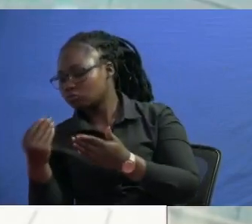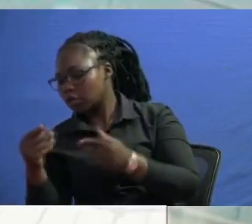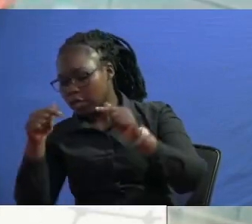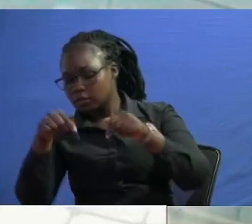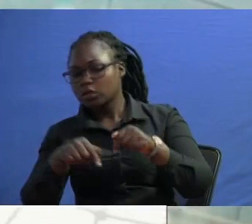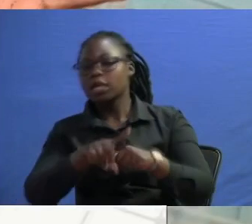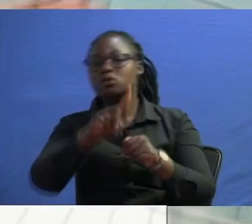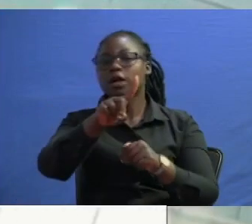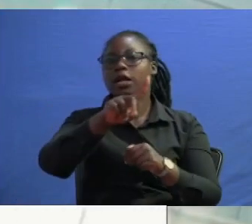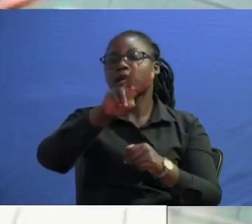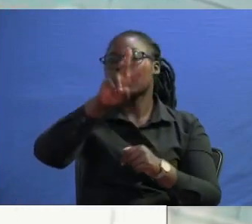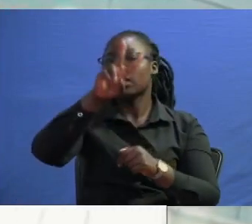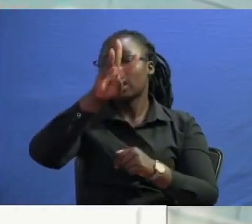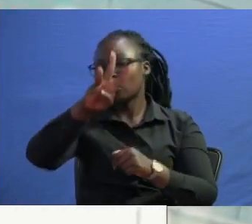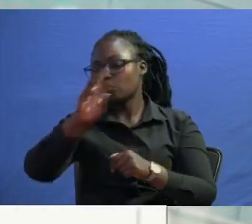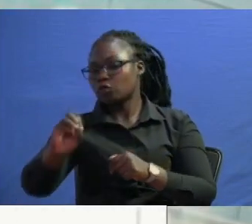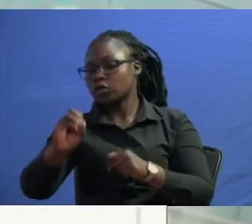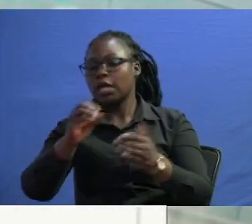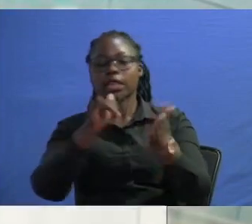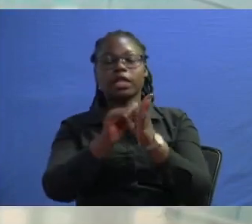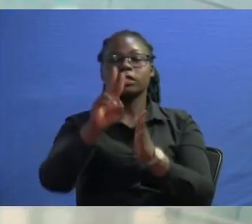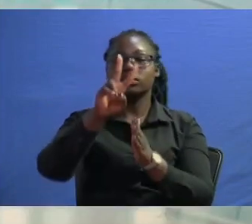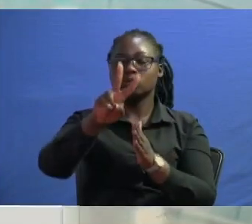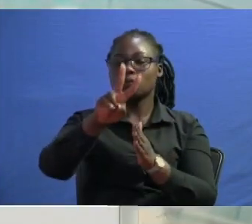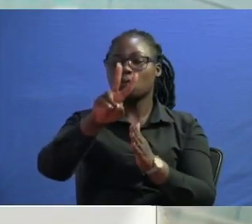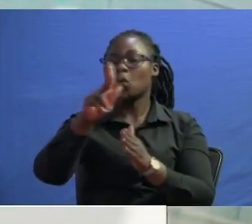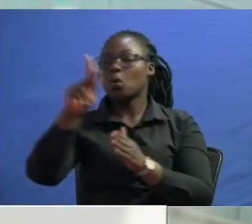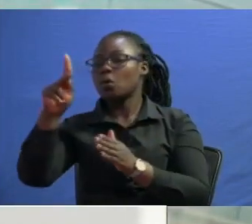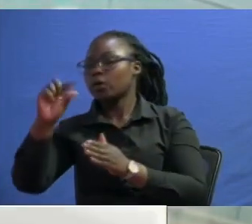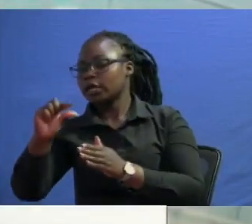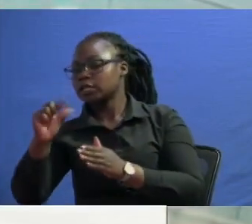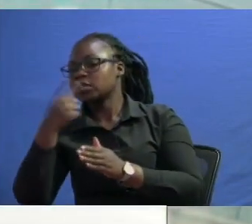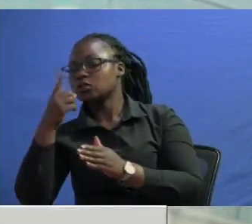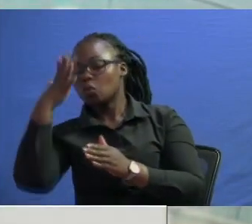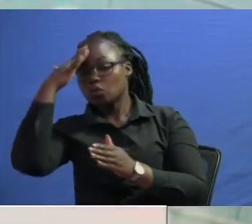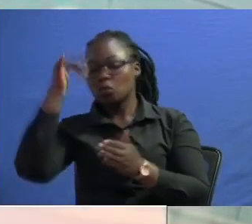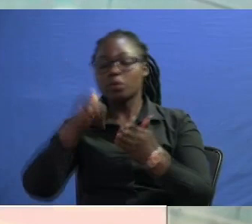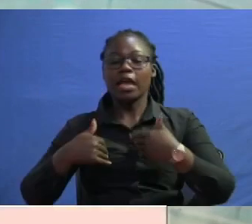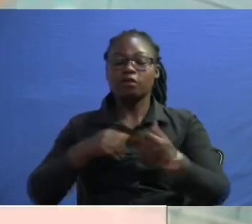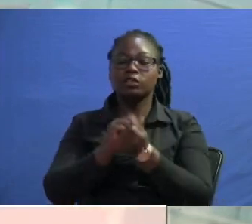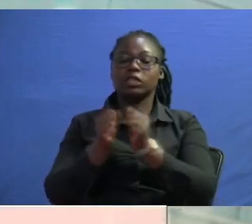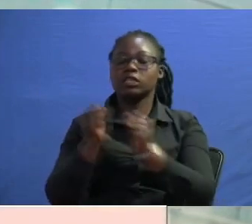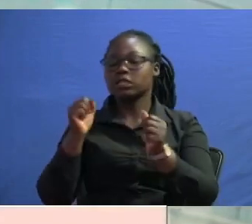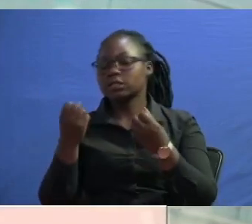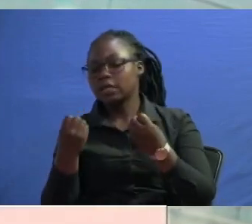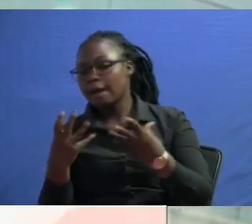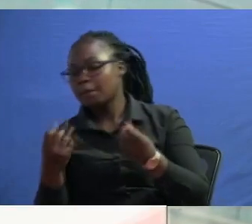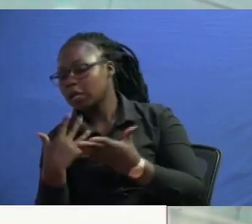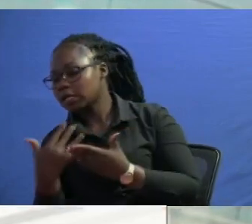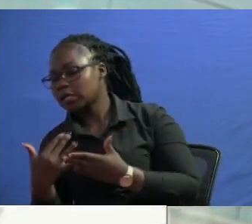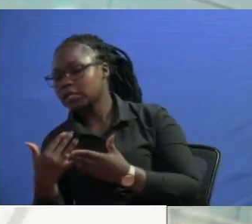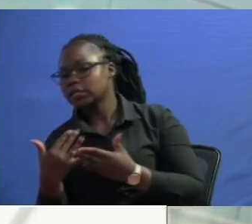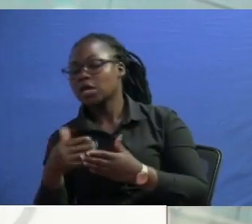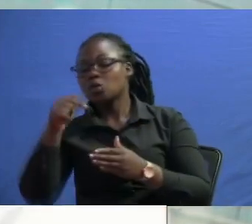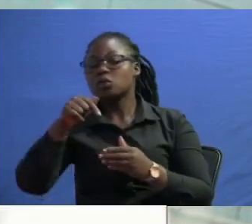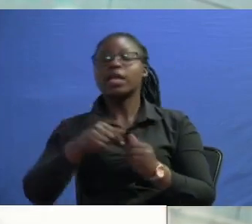140 okay the two kgs so you realize that there's a drastic change in many things and i'm telling you it's not yet 13th when it's